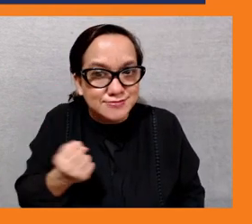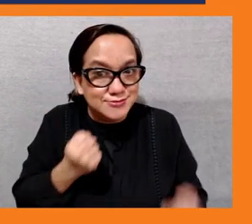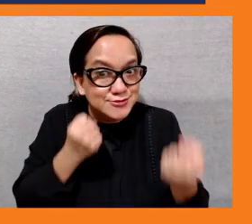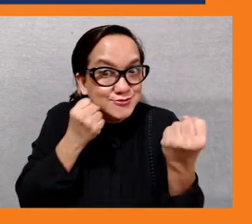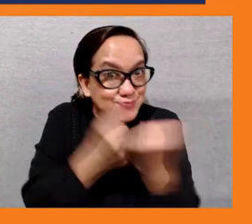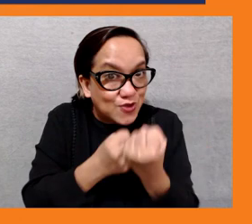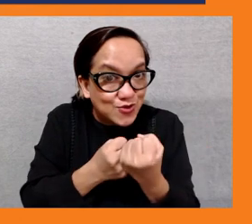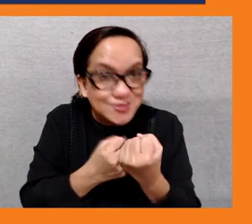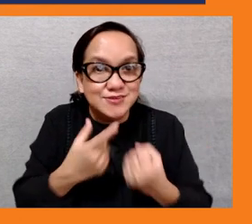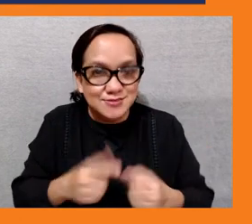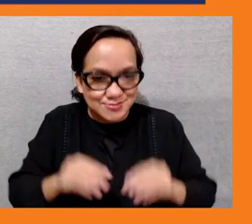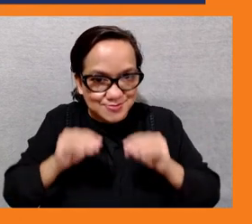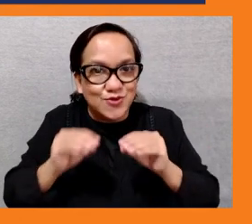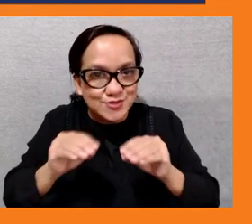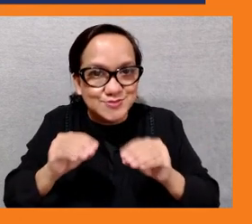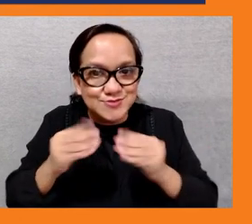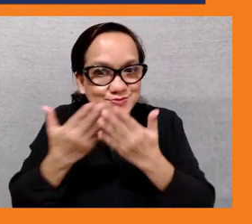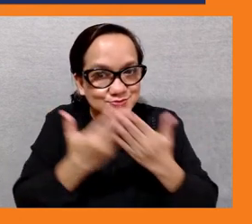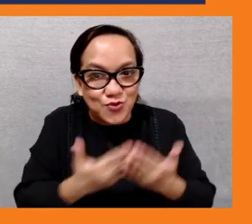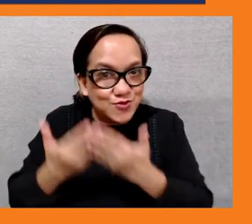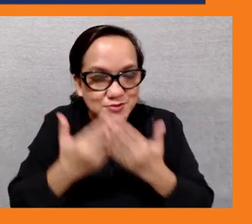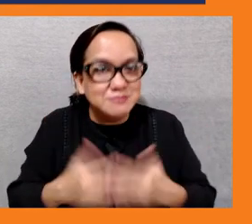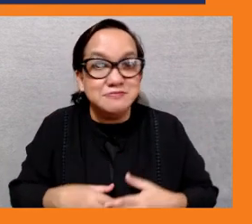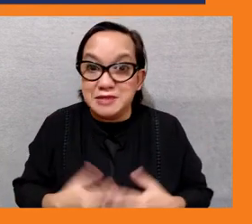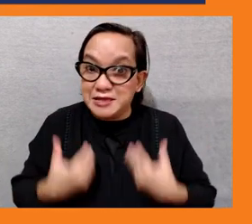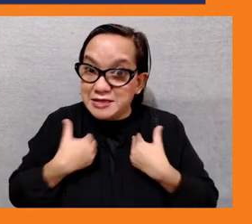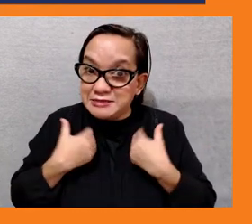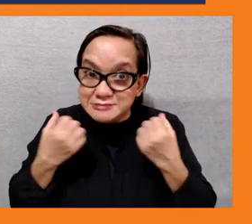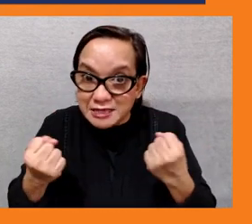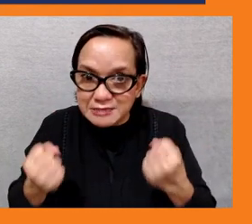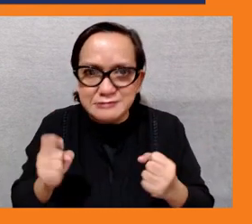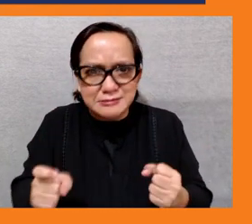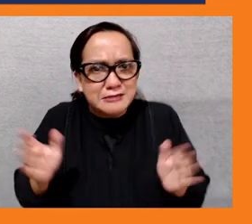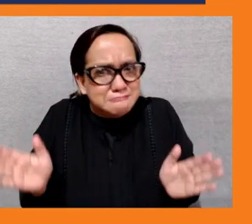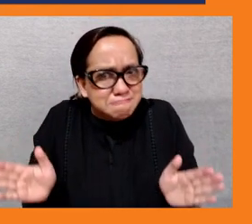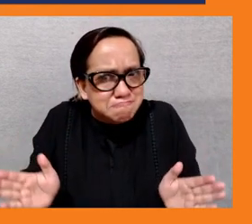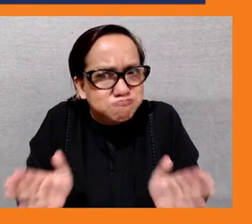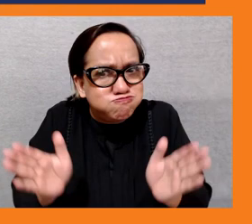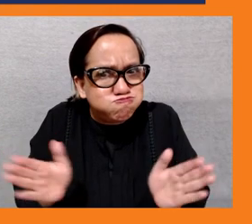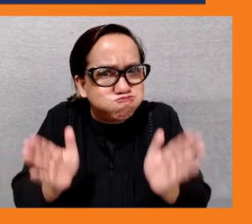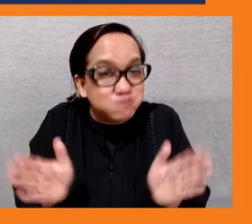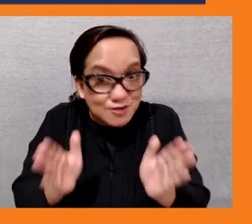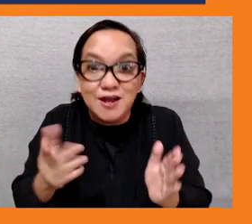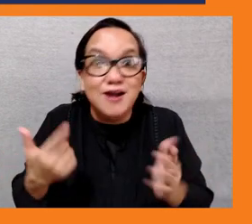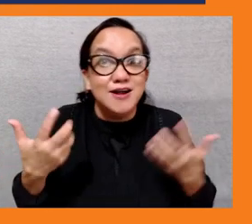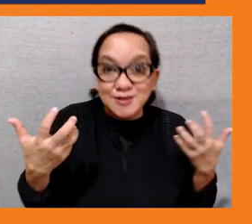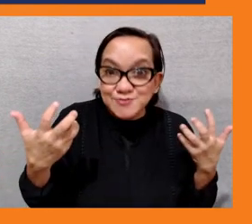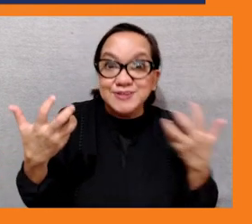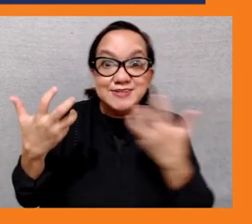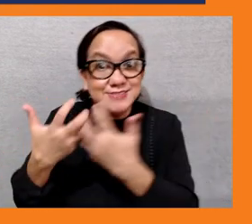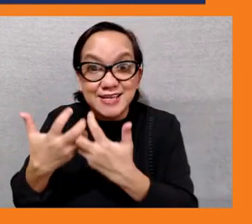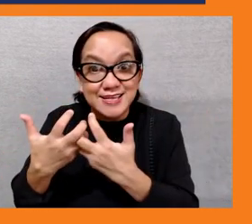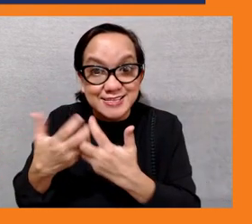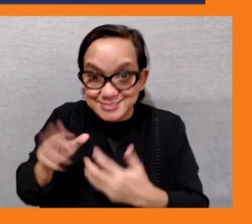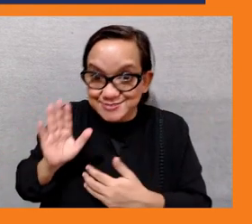could potentially be mobilized in alignment with some of the support for things like energy transition so how